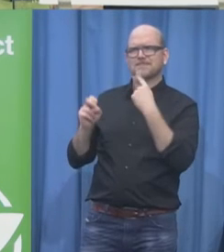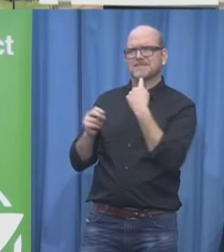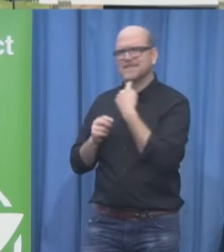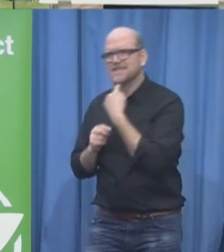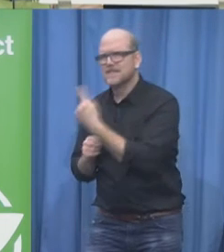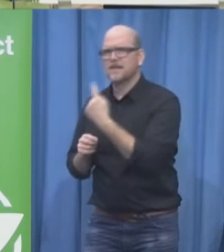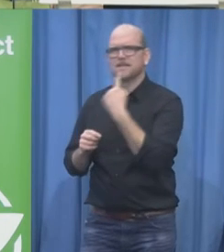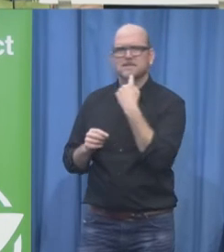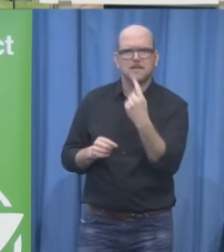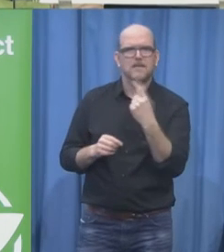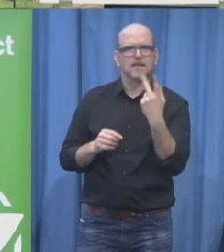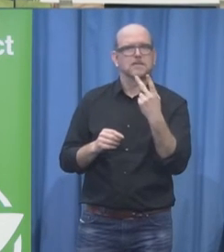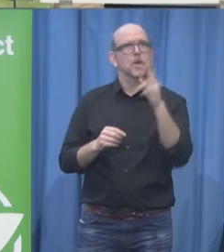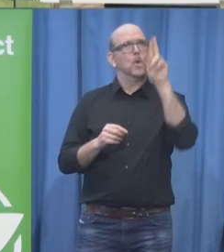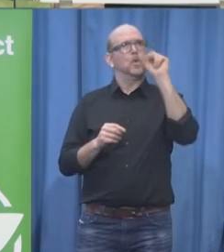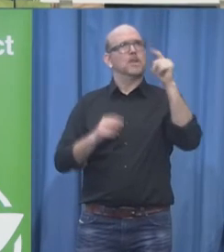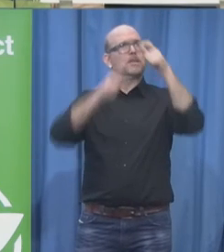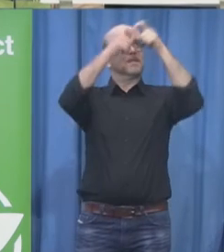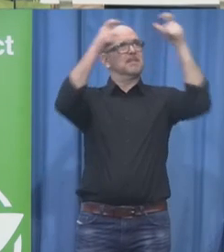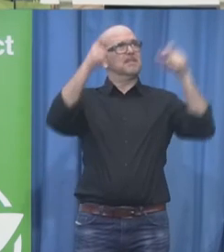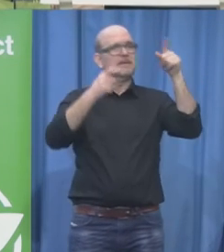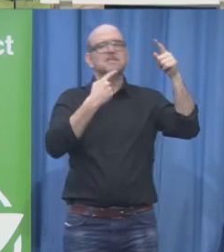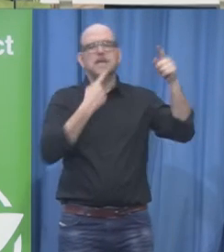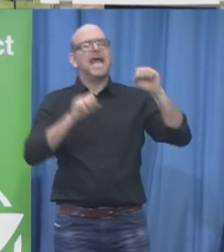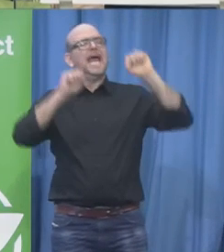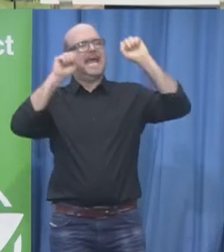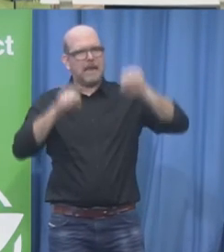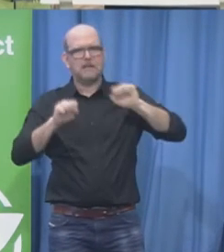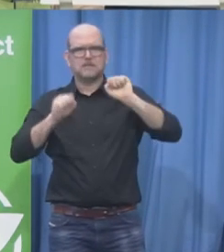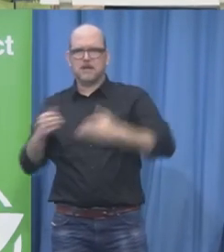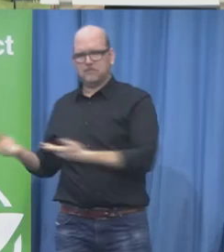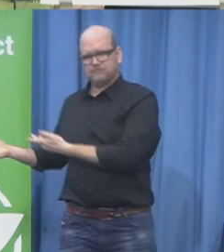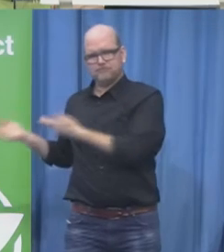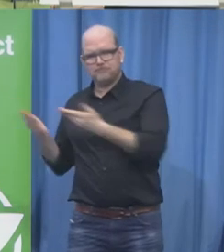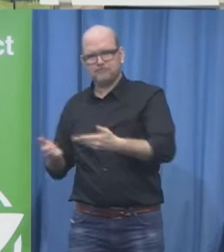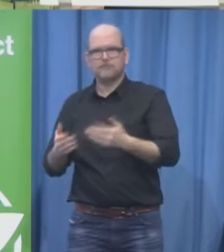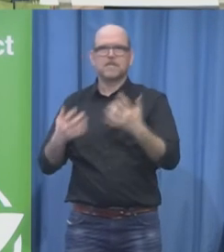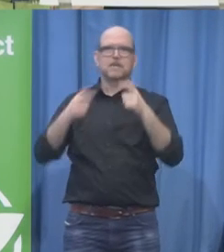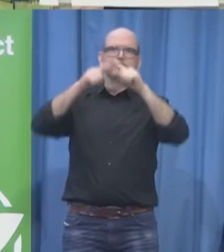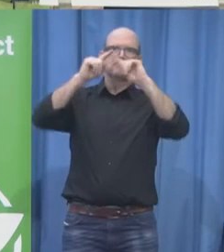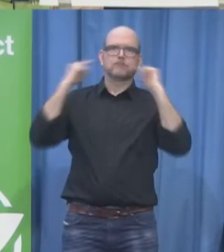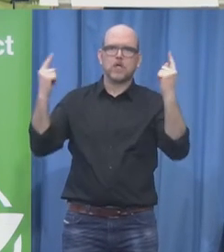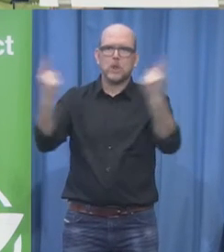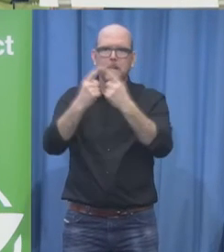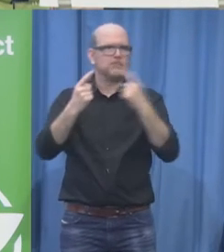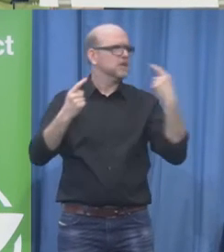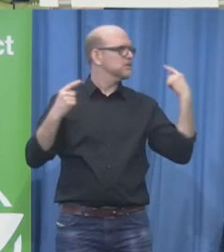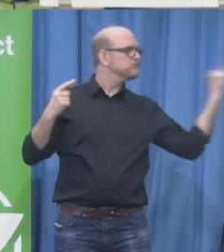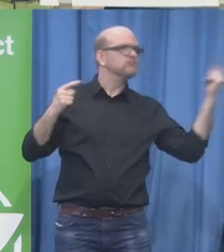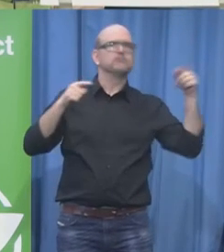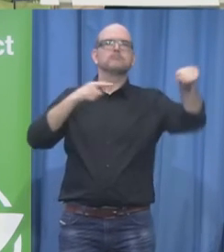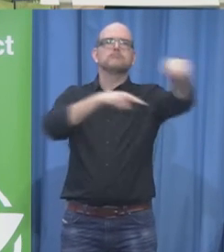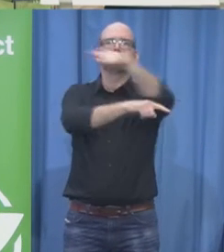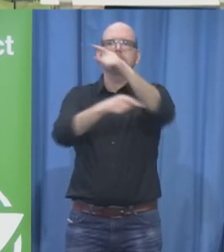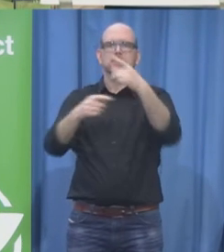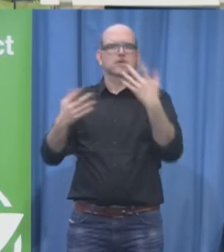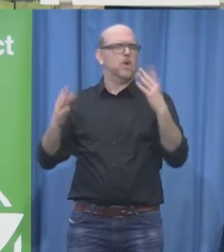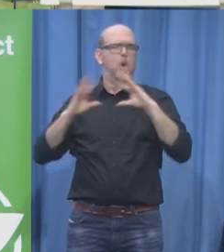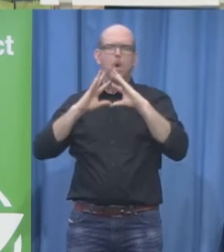Nations office for offering this premises to the zero project conference